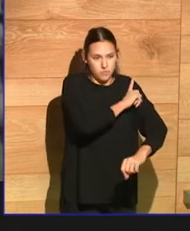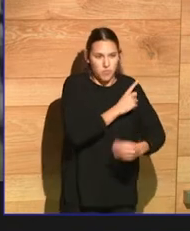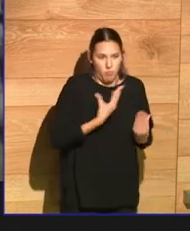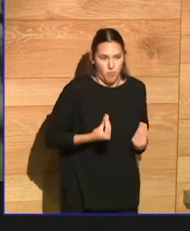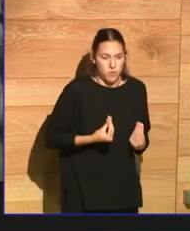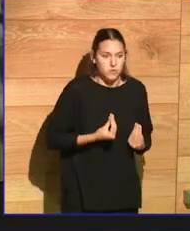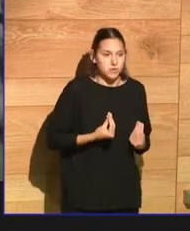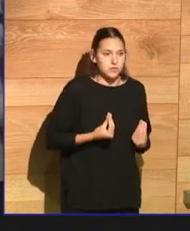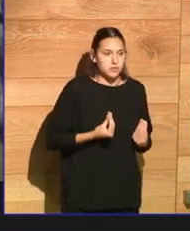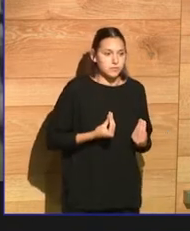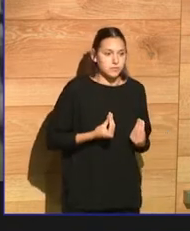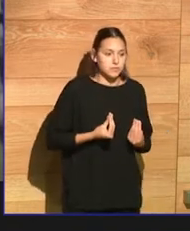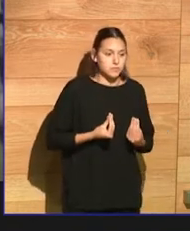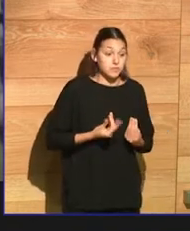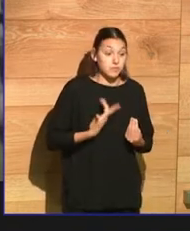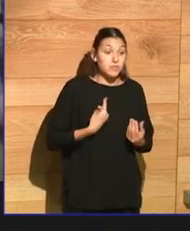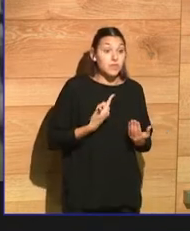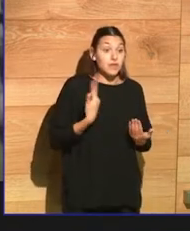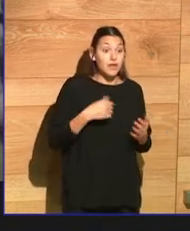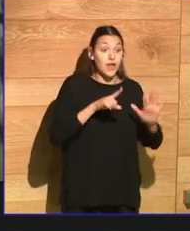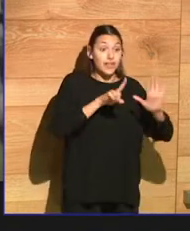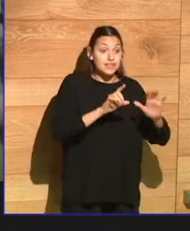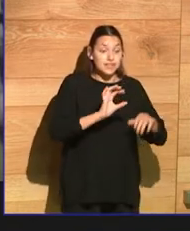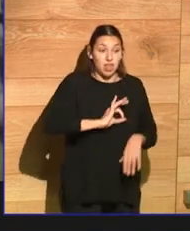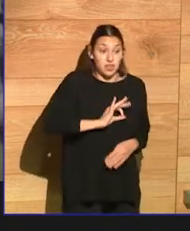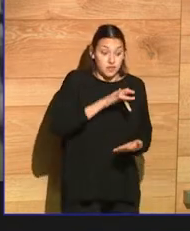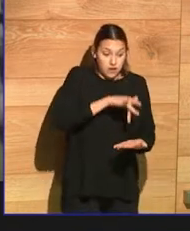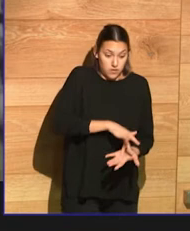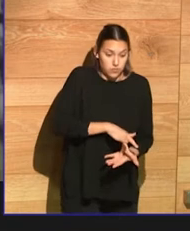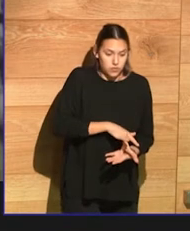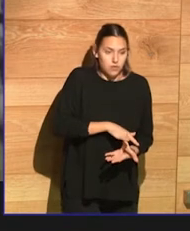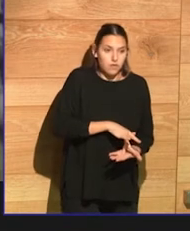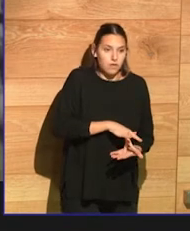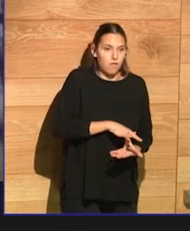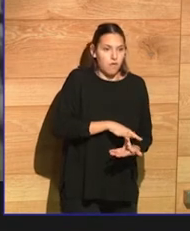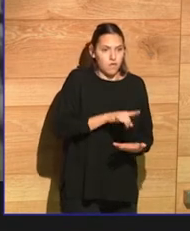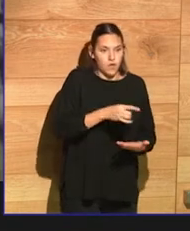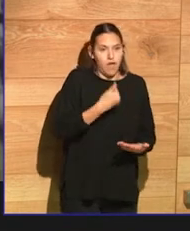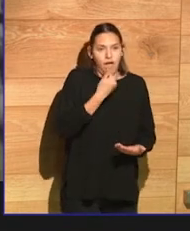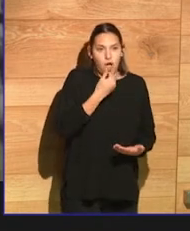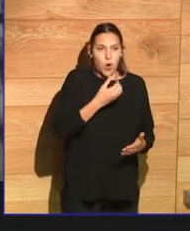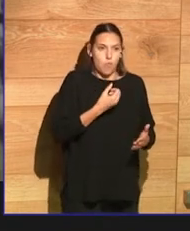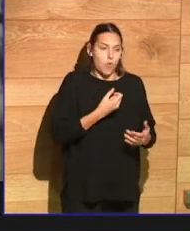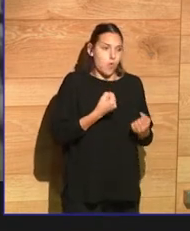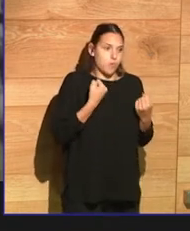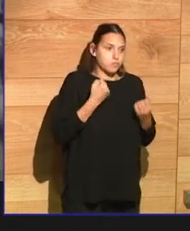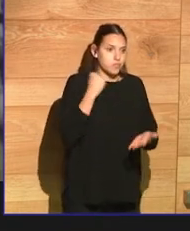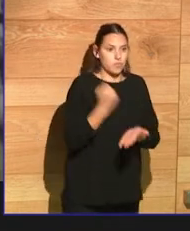What happened on January 6th seems much more symbolic than what I depicted in Adjustment Day.